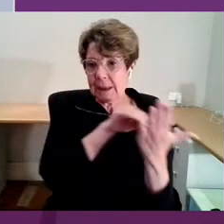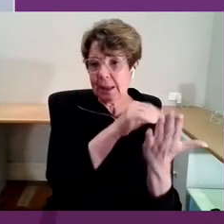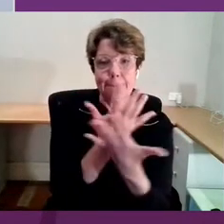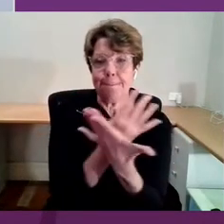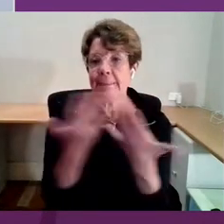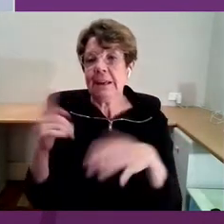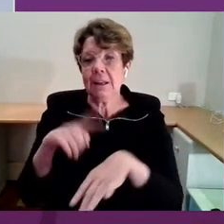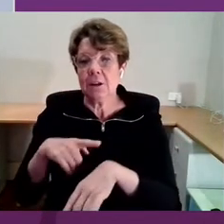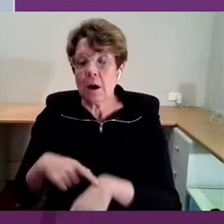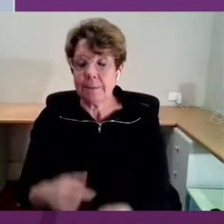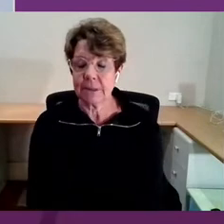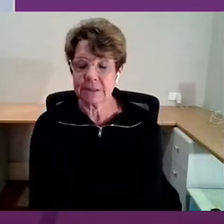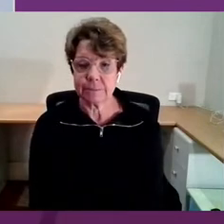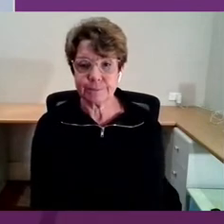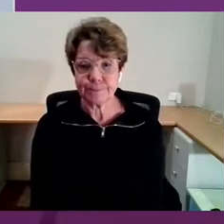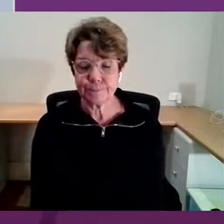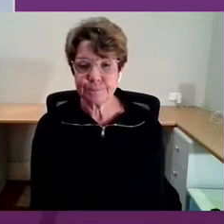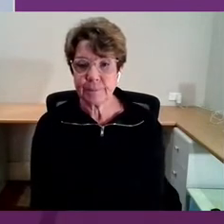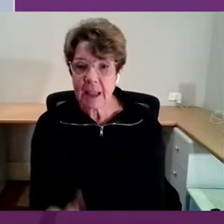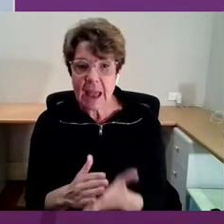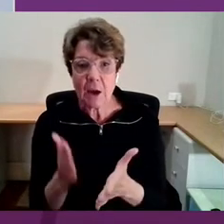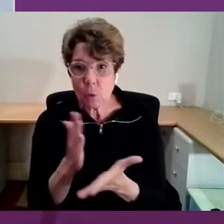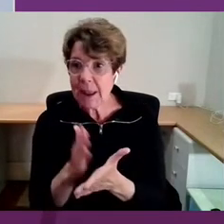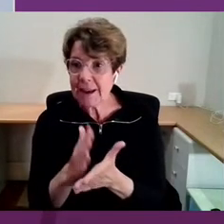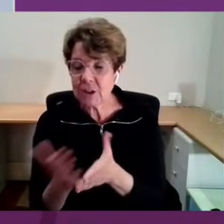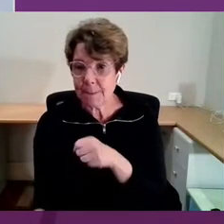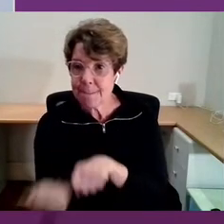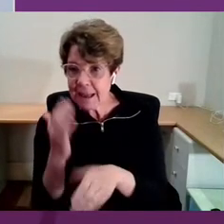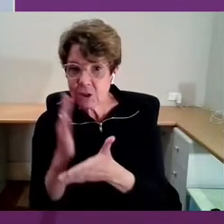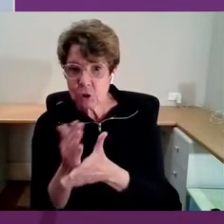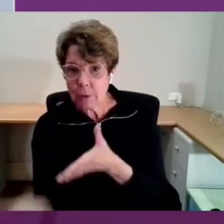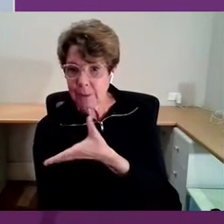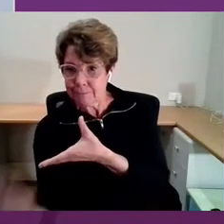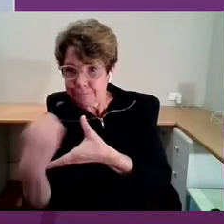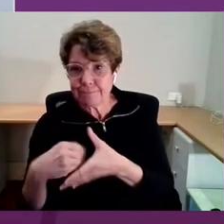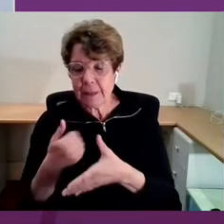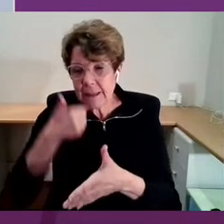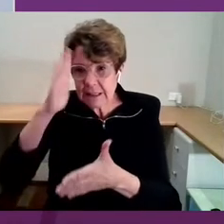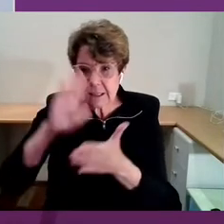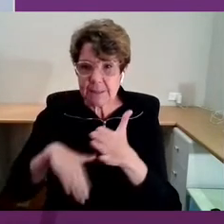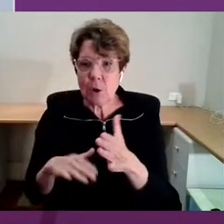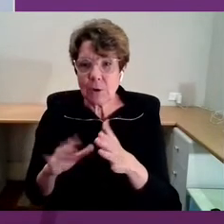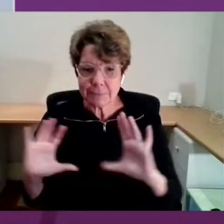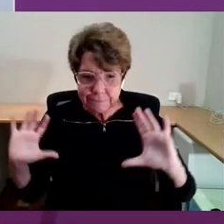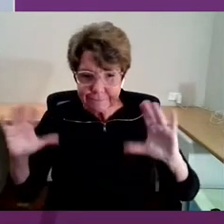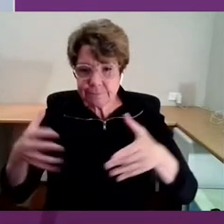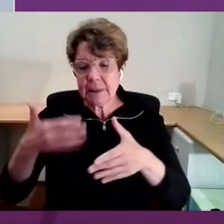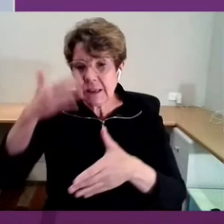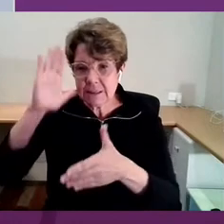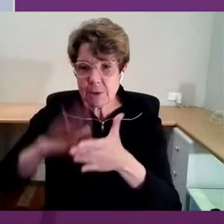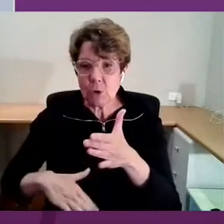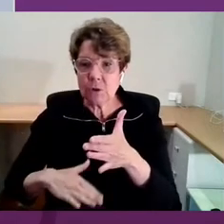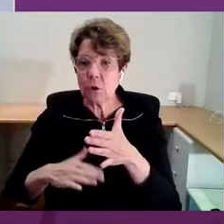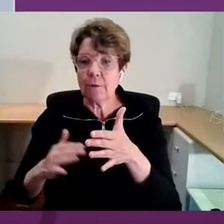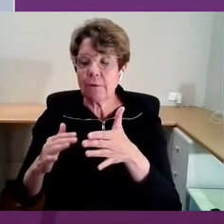So how do we harness this experience, this collective experience of the joy and